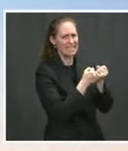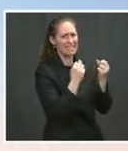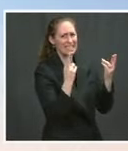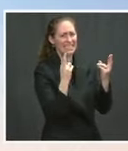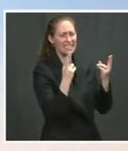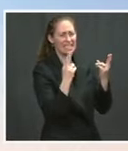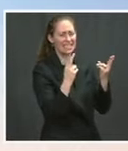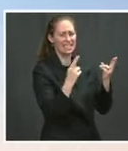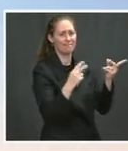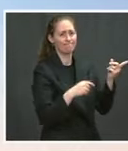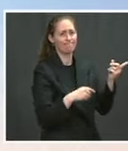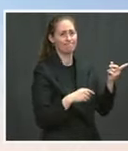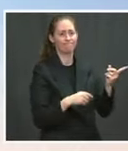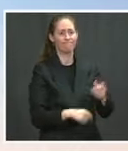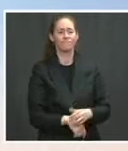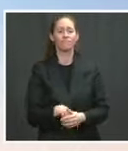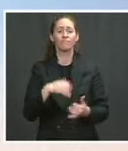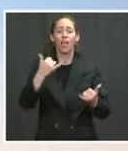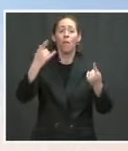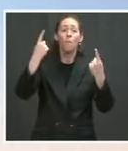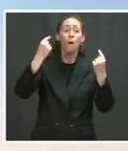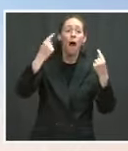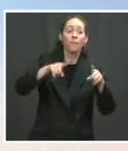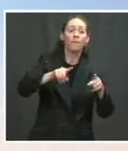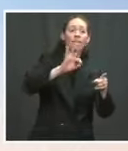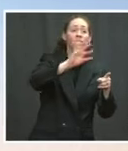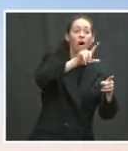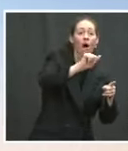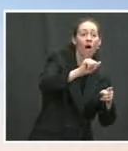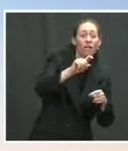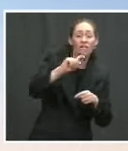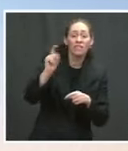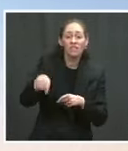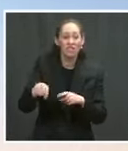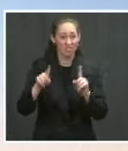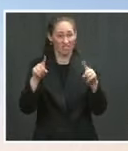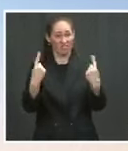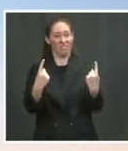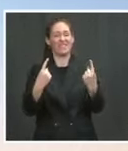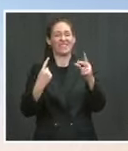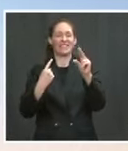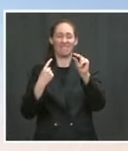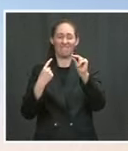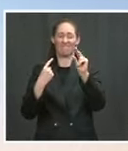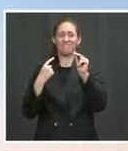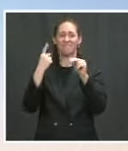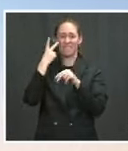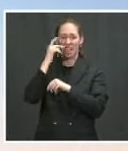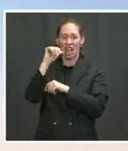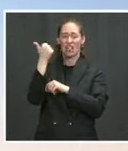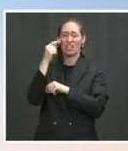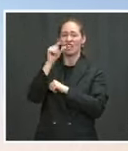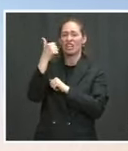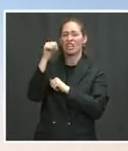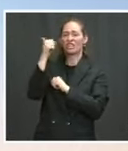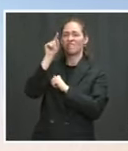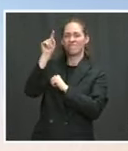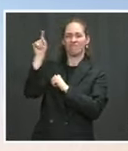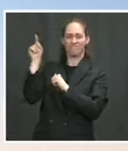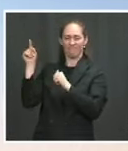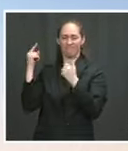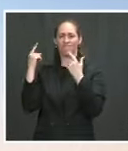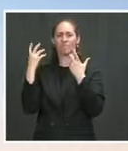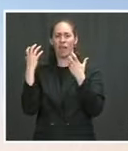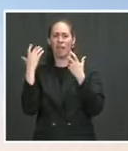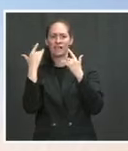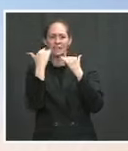as you well know, Ujah, where there are efforts to make it more and more difficult to vote. So he will continue to redouble his efforts to move